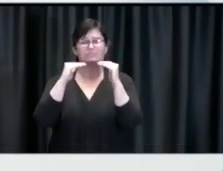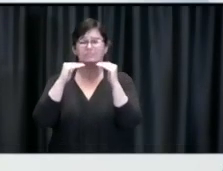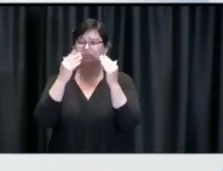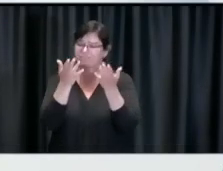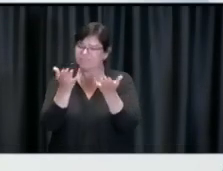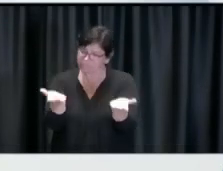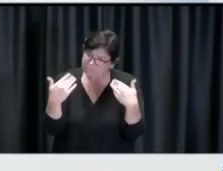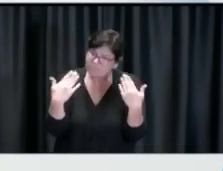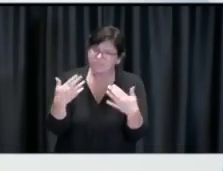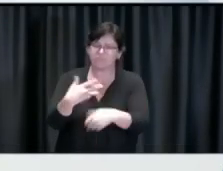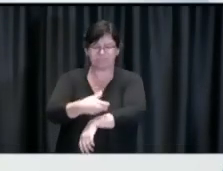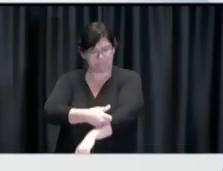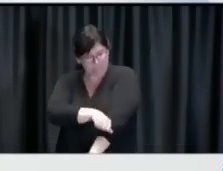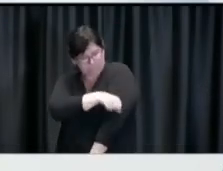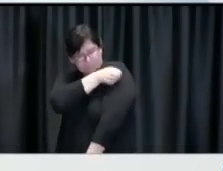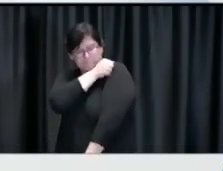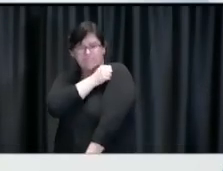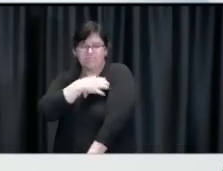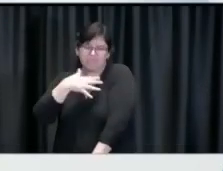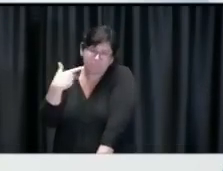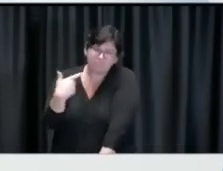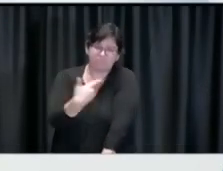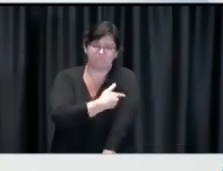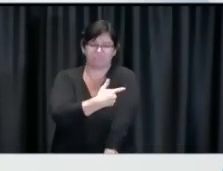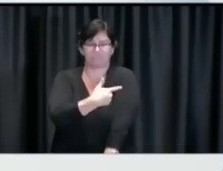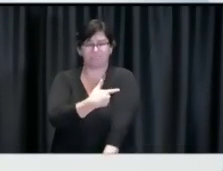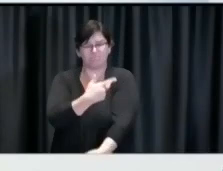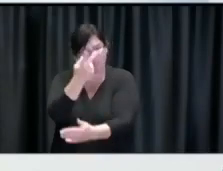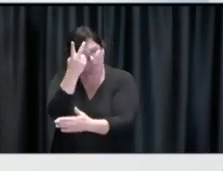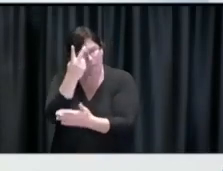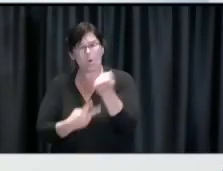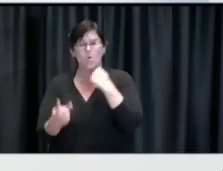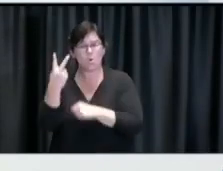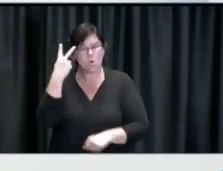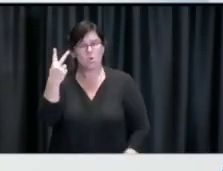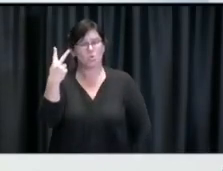and we're sustaining the momentum towards more and more reopening.